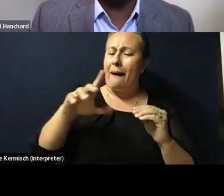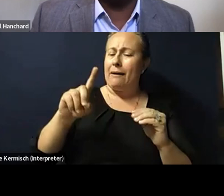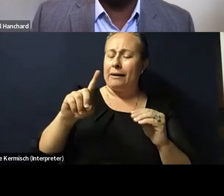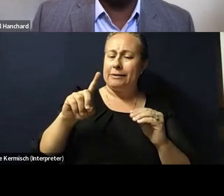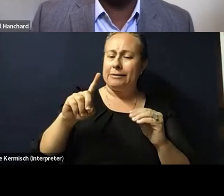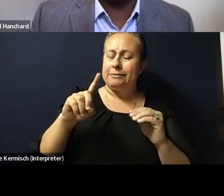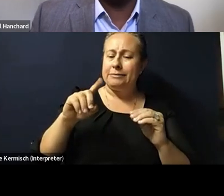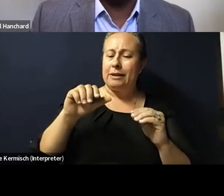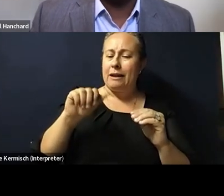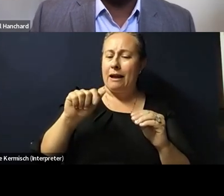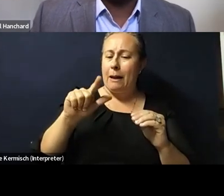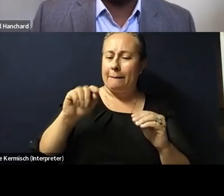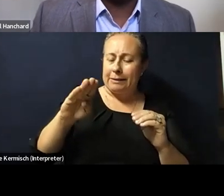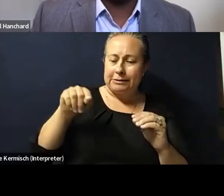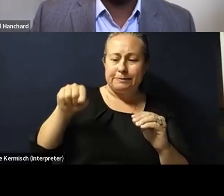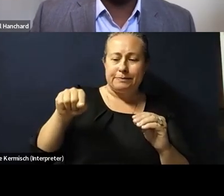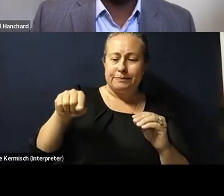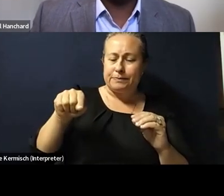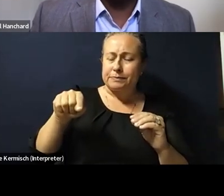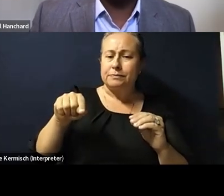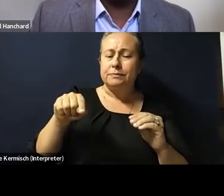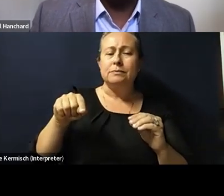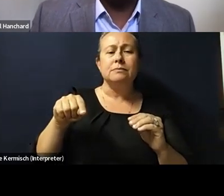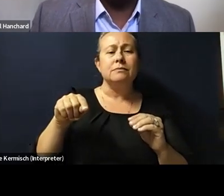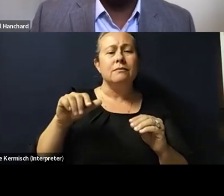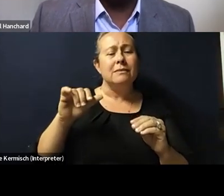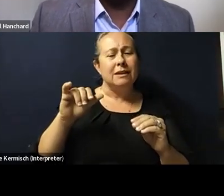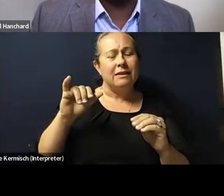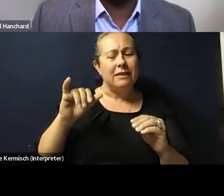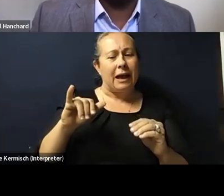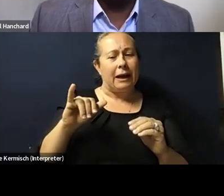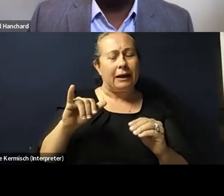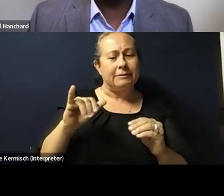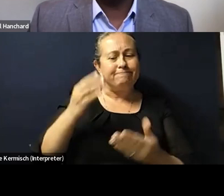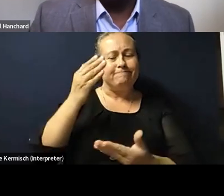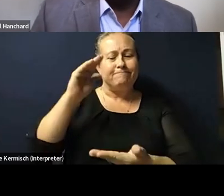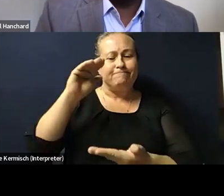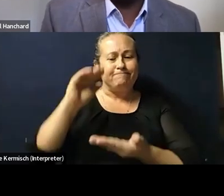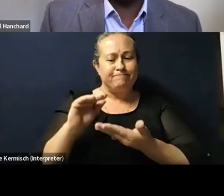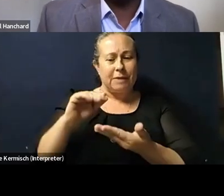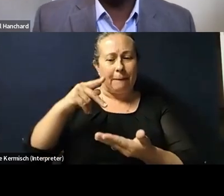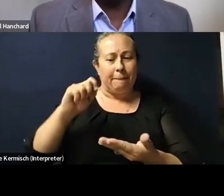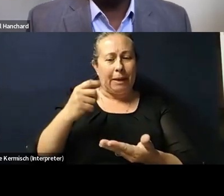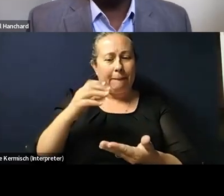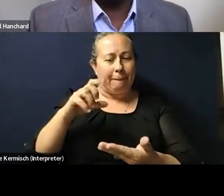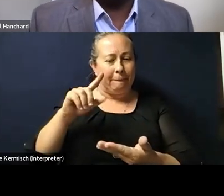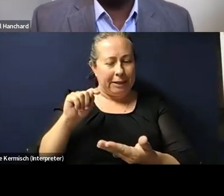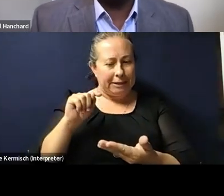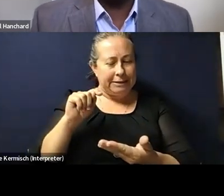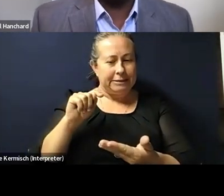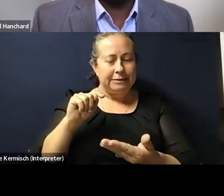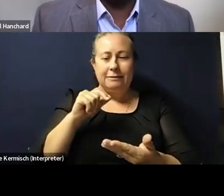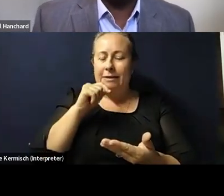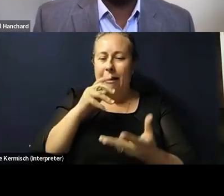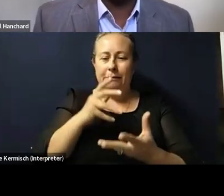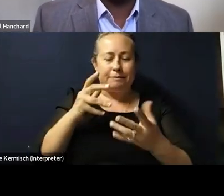the, the skin coloring, uh, the lack of pigment is not as pronounced as type two. Um, and